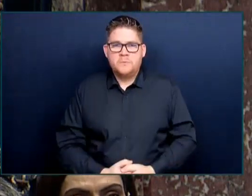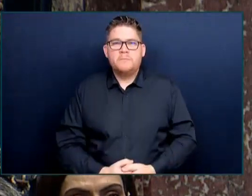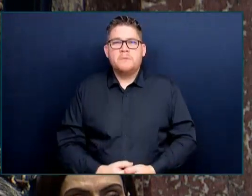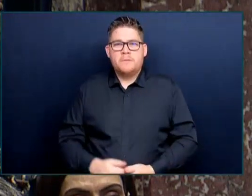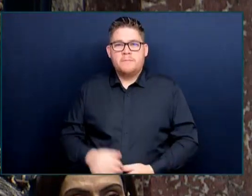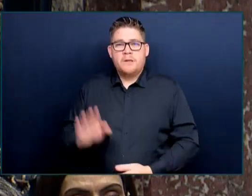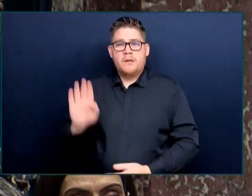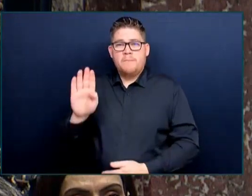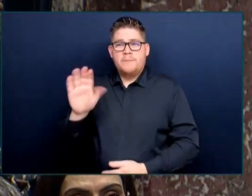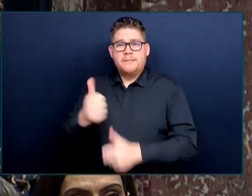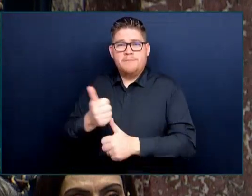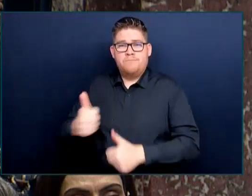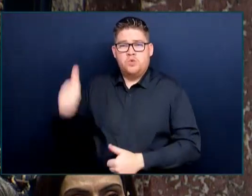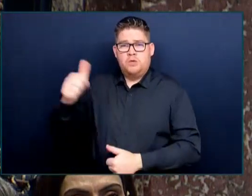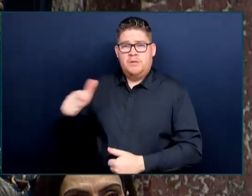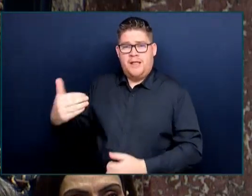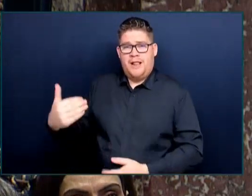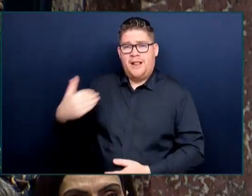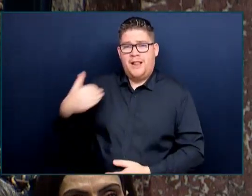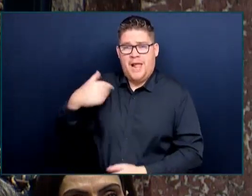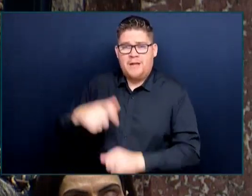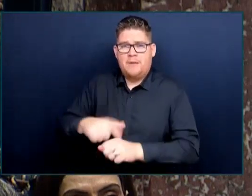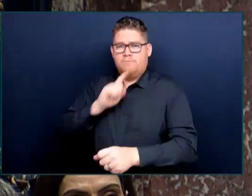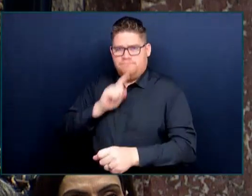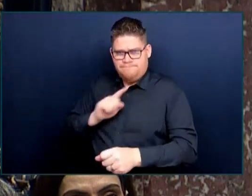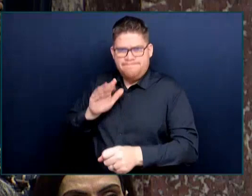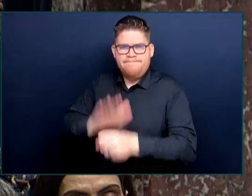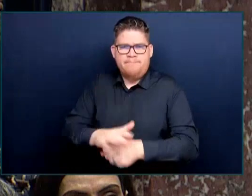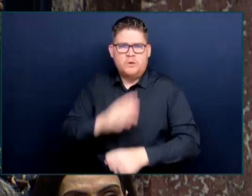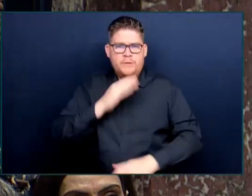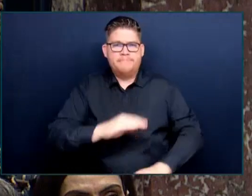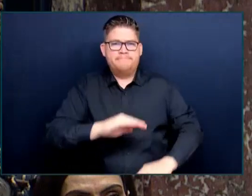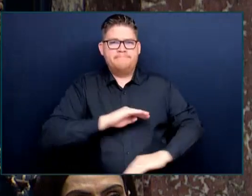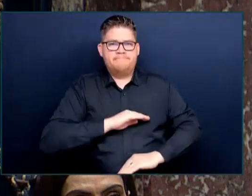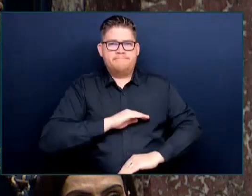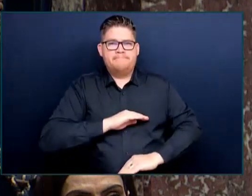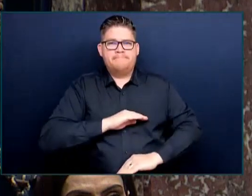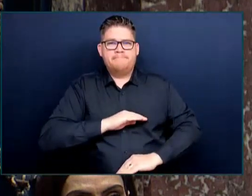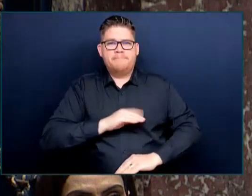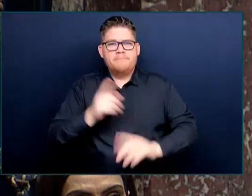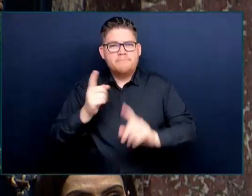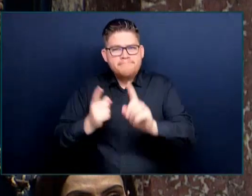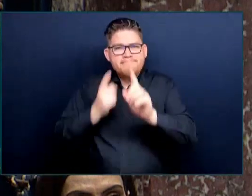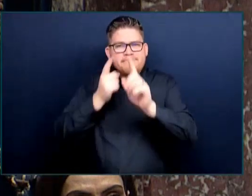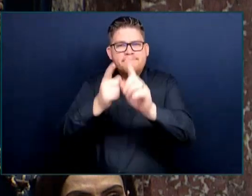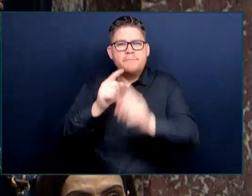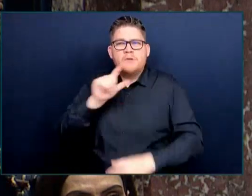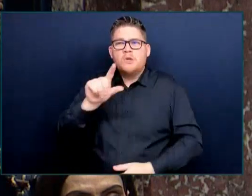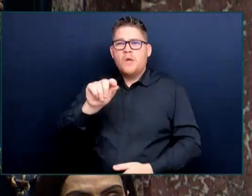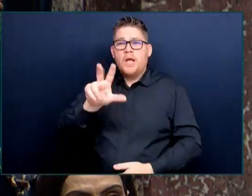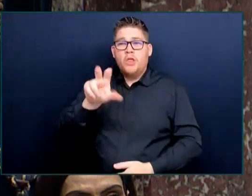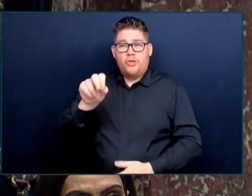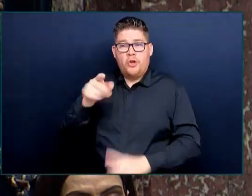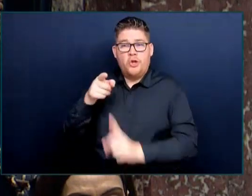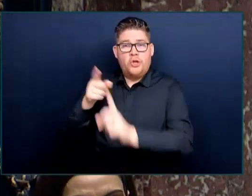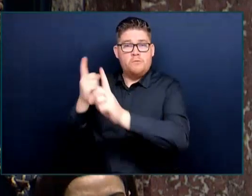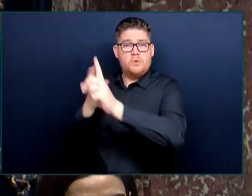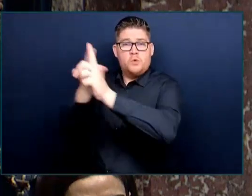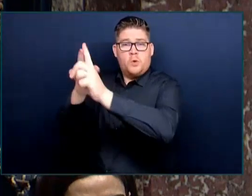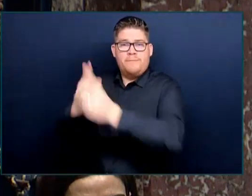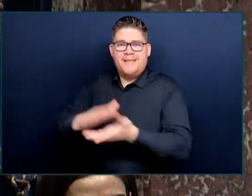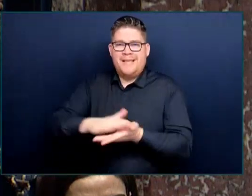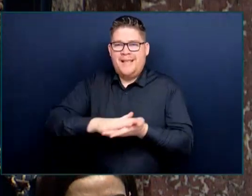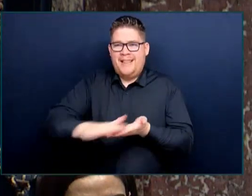2030 and 2050 targets, and that is the goal of Clean BC. Unfortunately, we are not on track to meet those targets